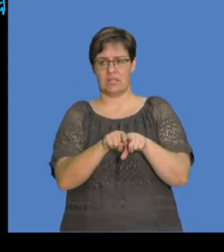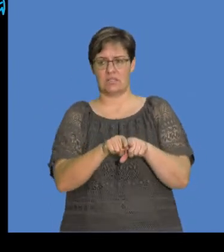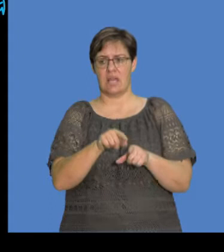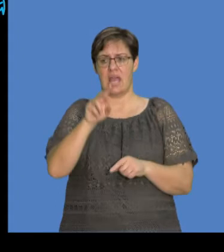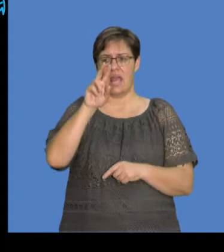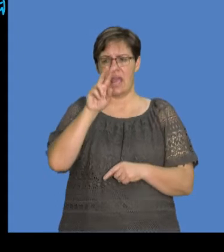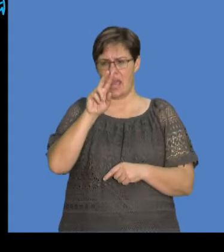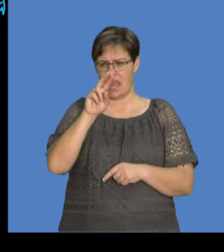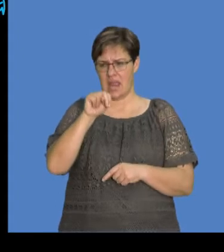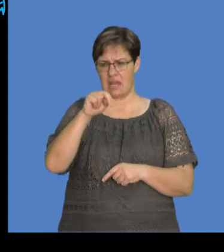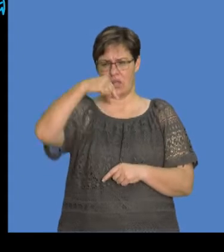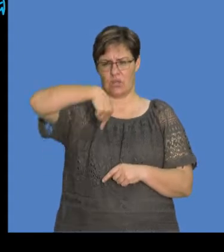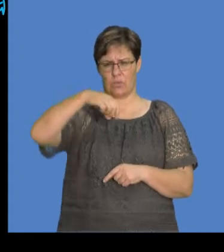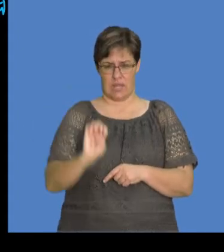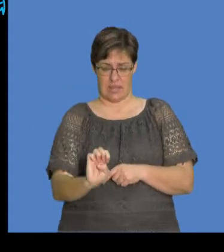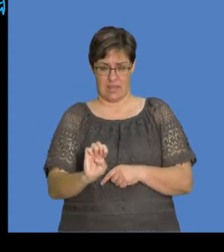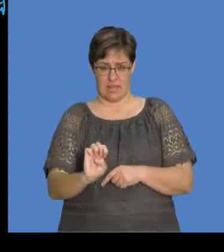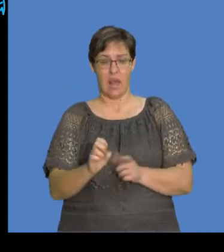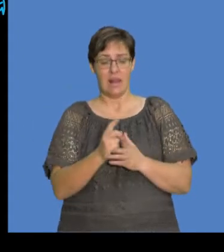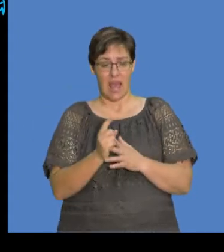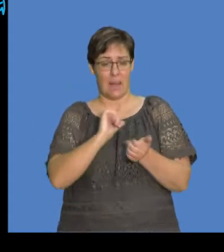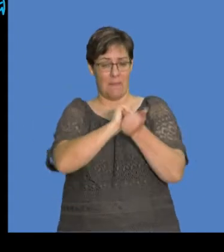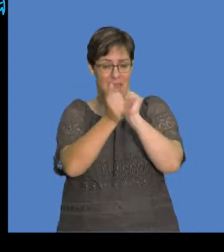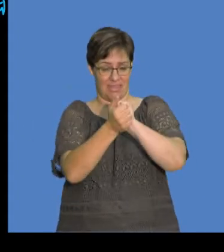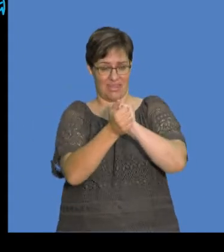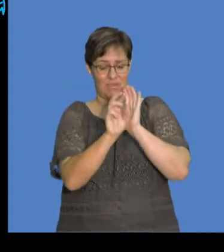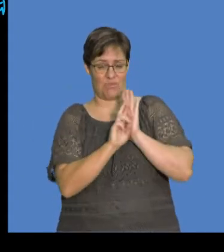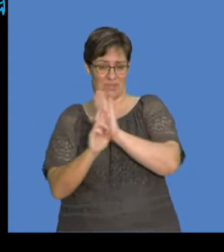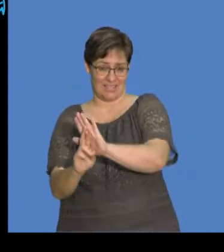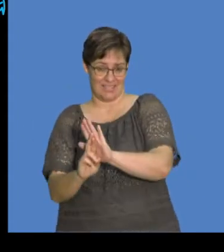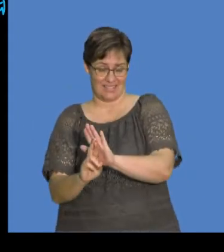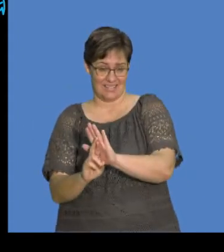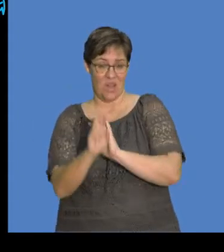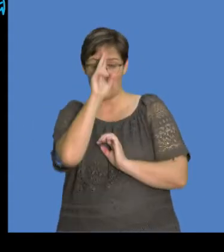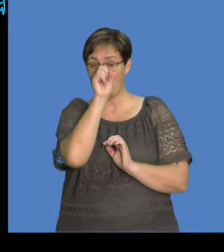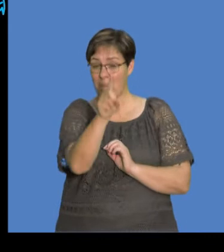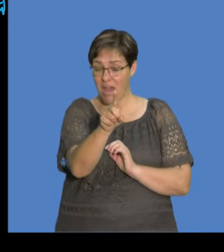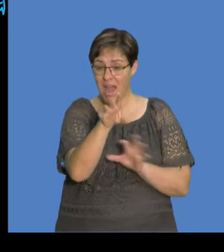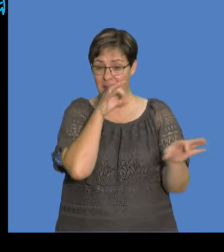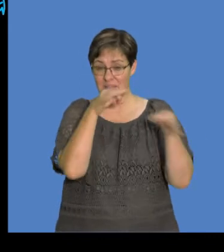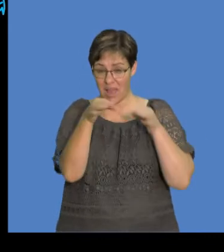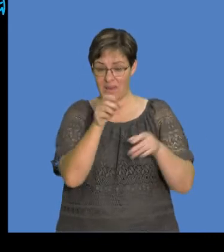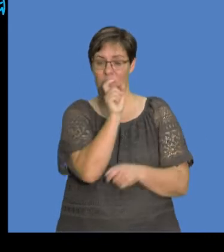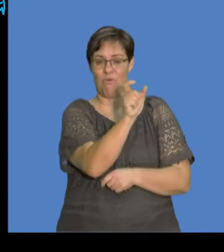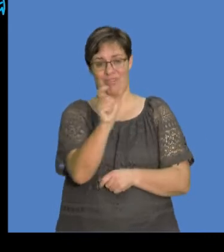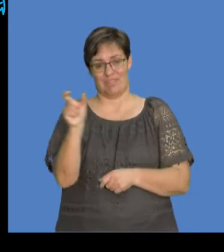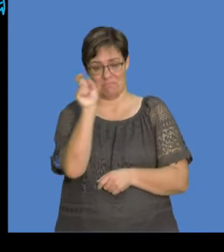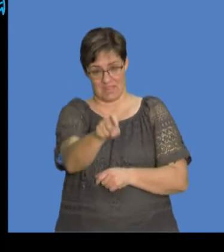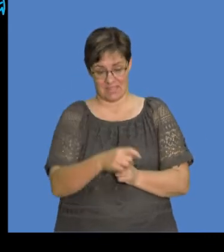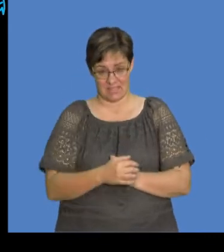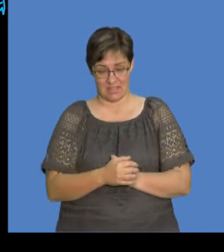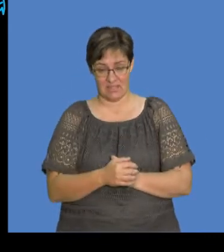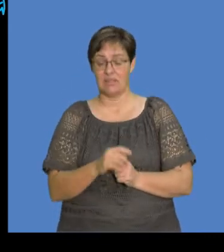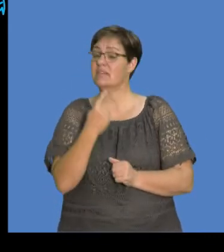NQE, all right? So this is the mathematical representation. But remember, when you define, you define in words.